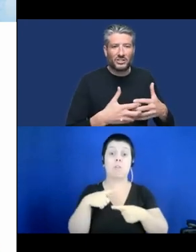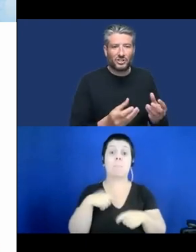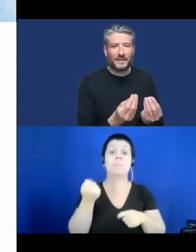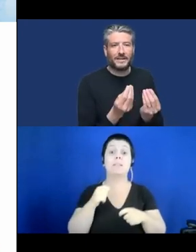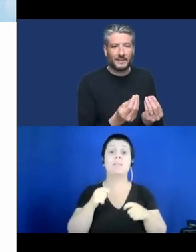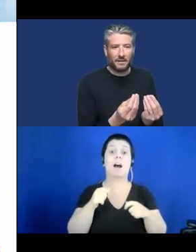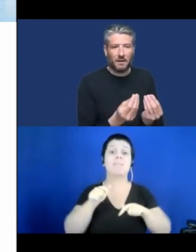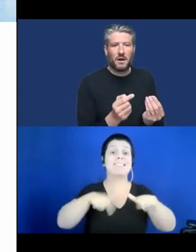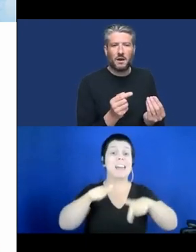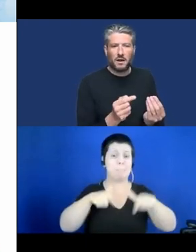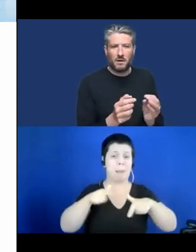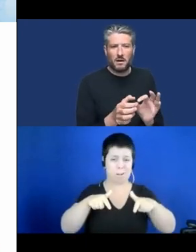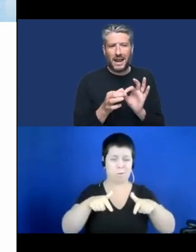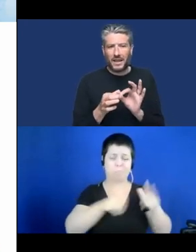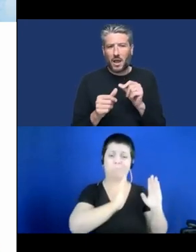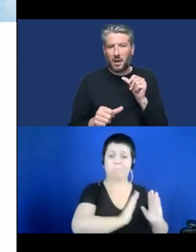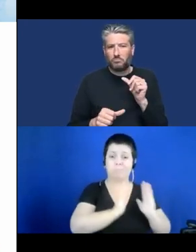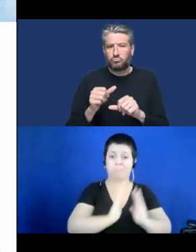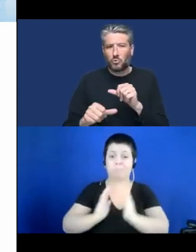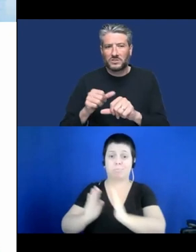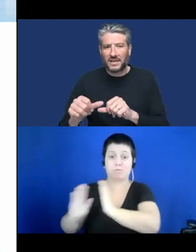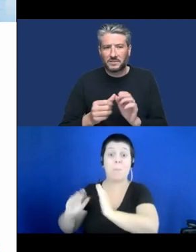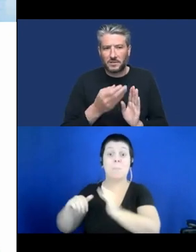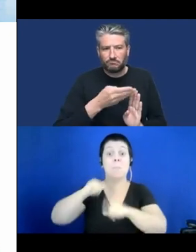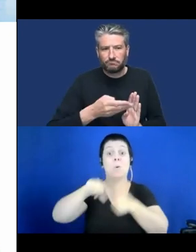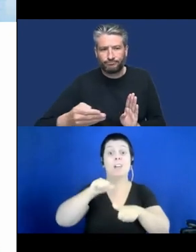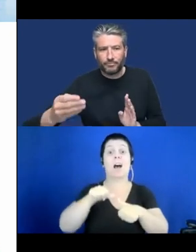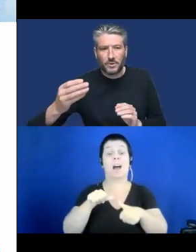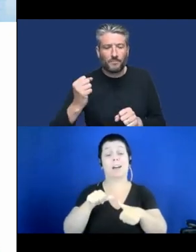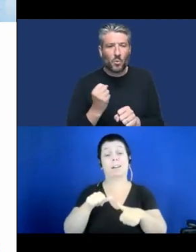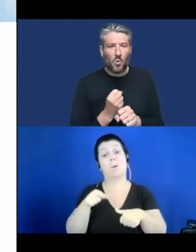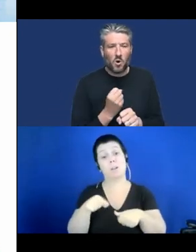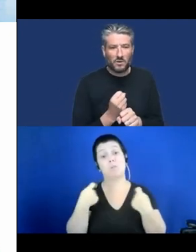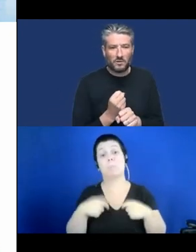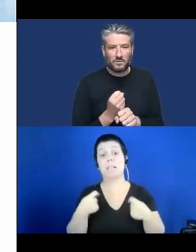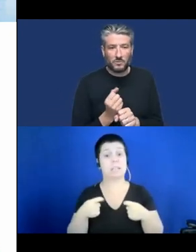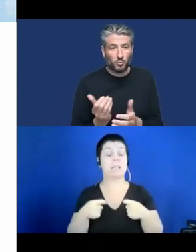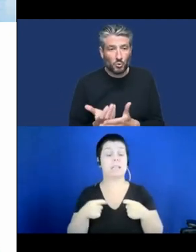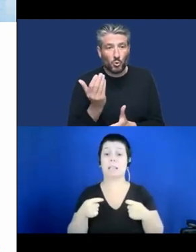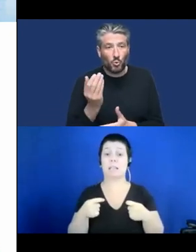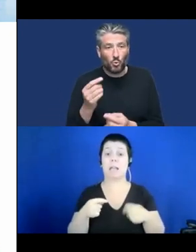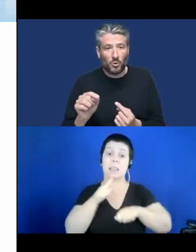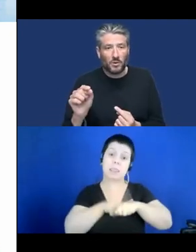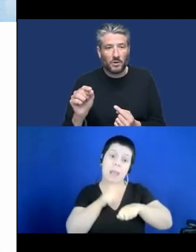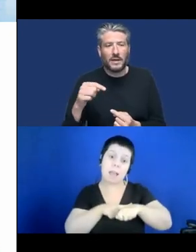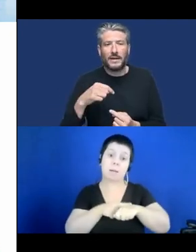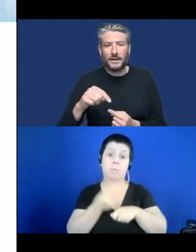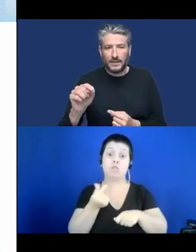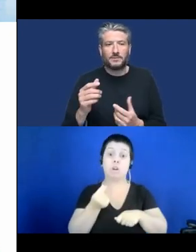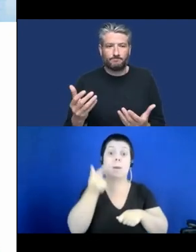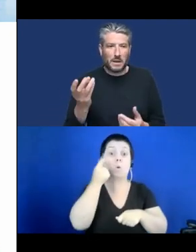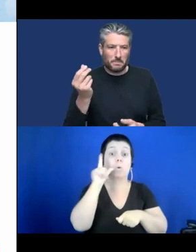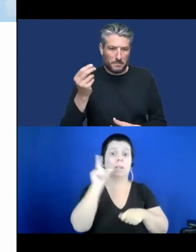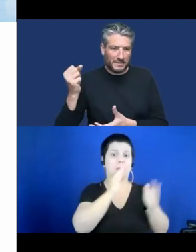require both resources and money to obtain and